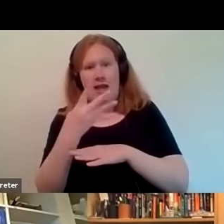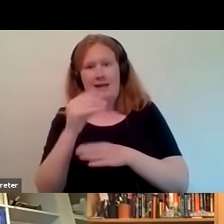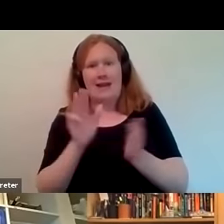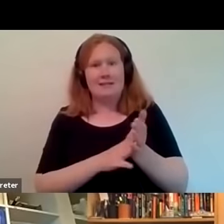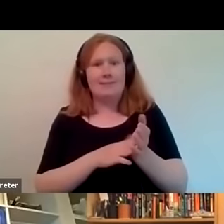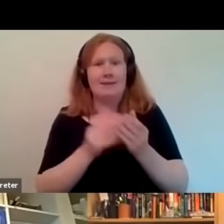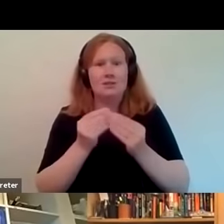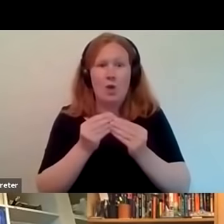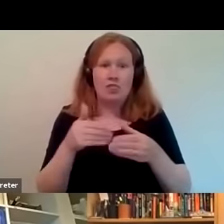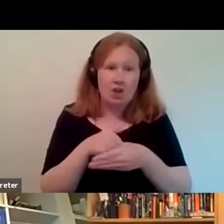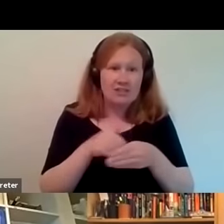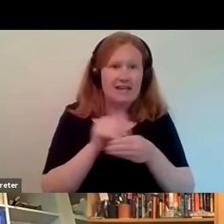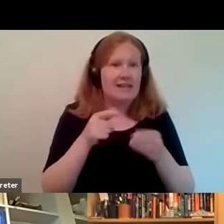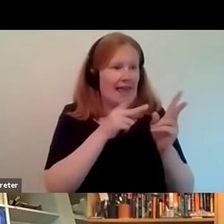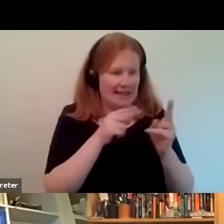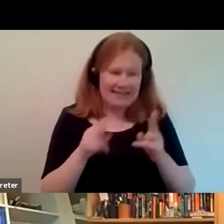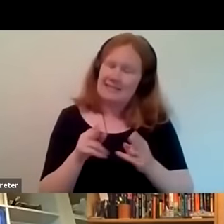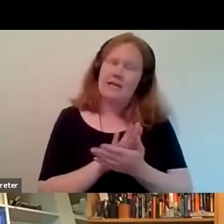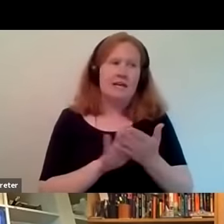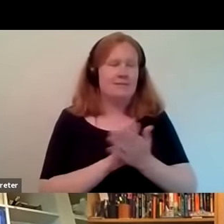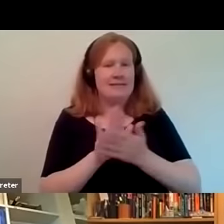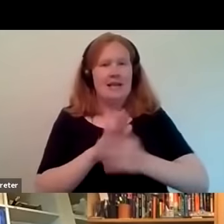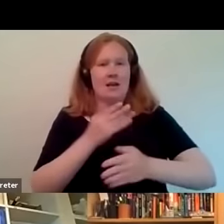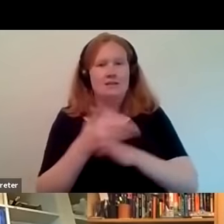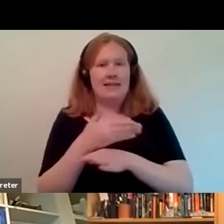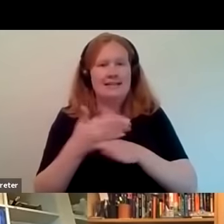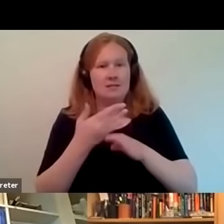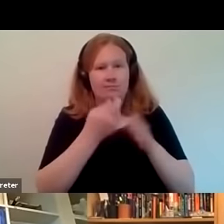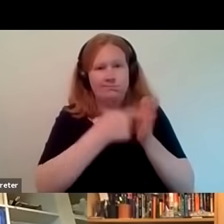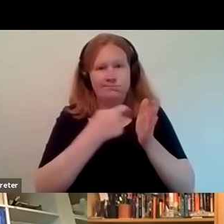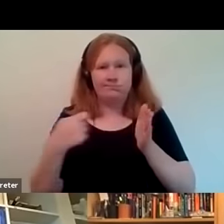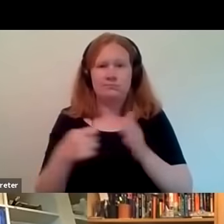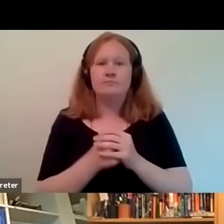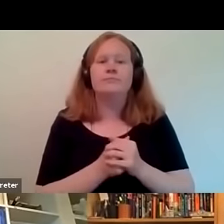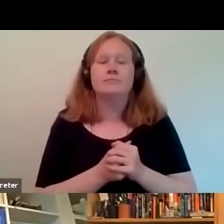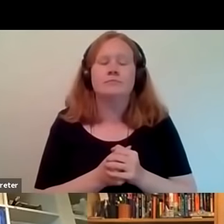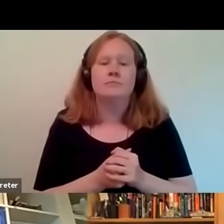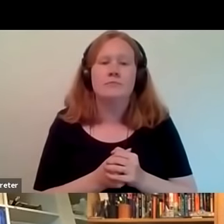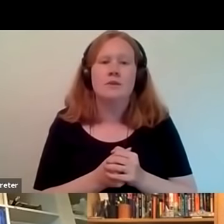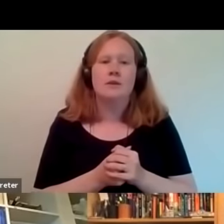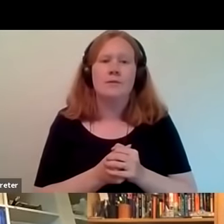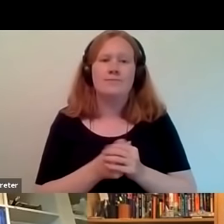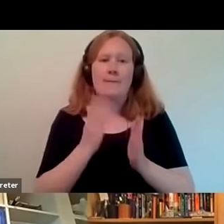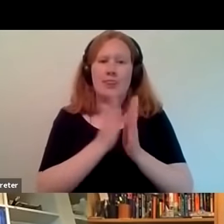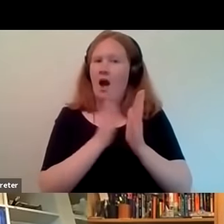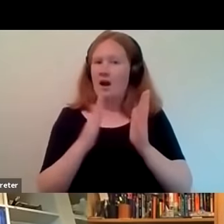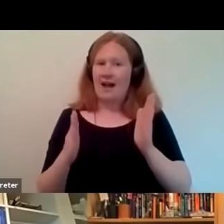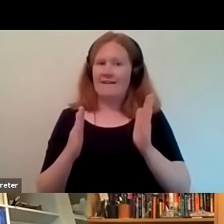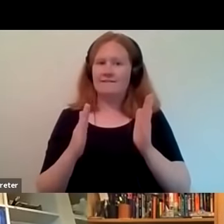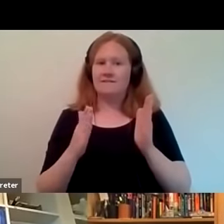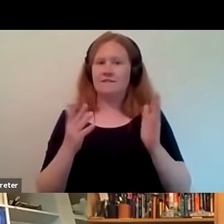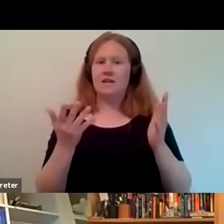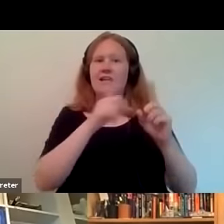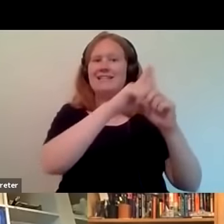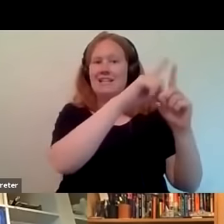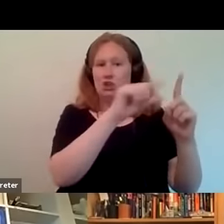of content that has to be then edited that can be quite challenging what the other thing just to say is that with the archive they sit on the digital archive